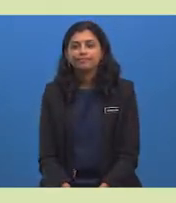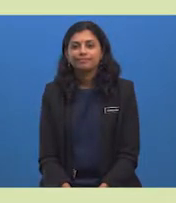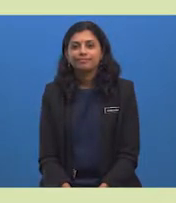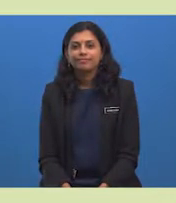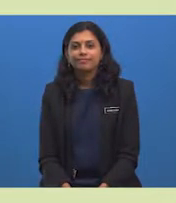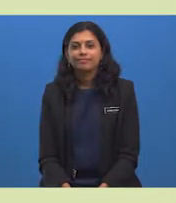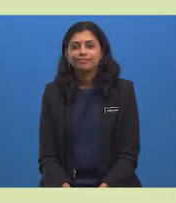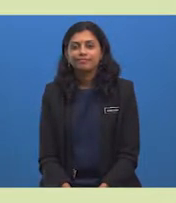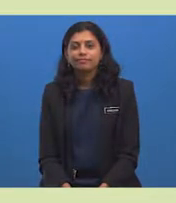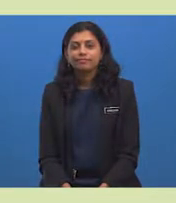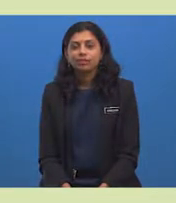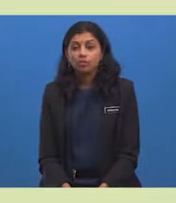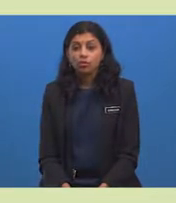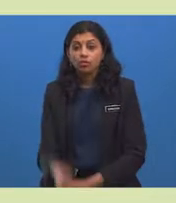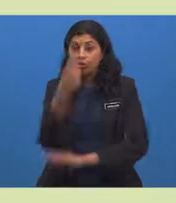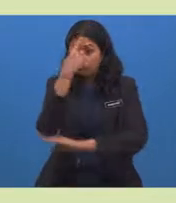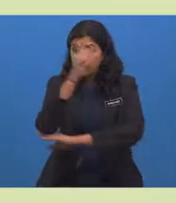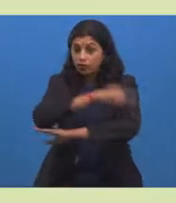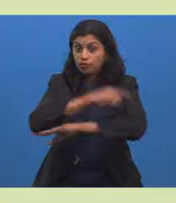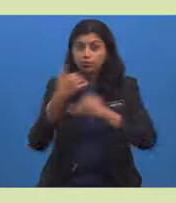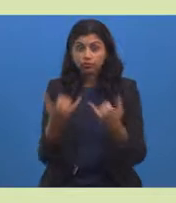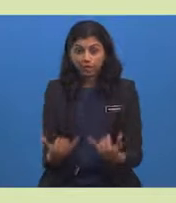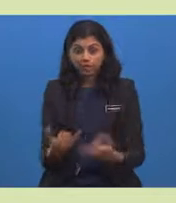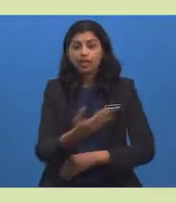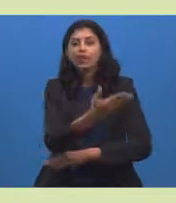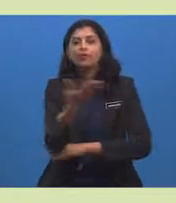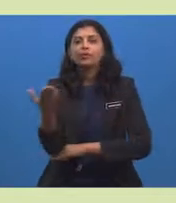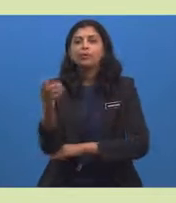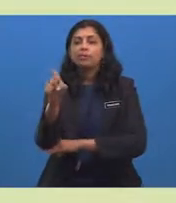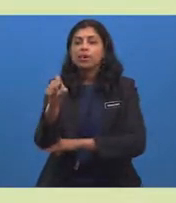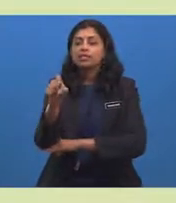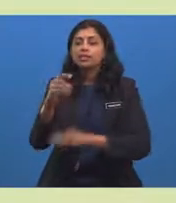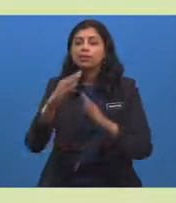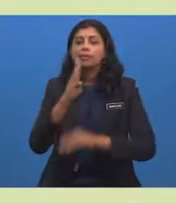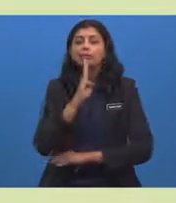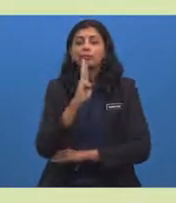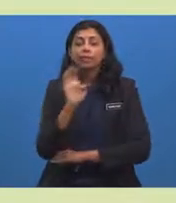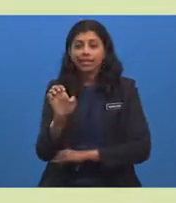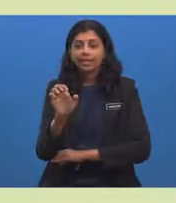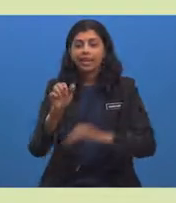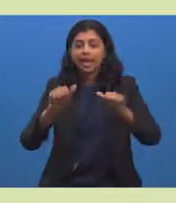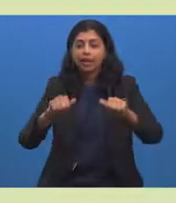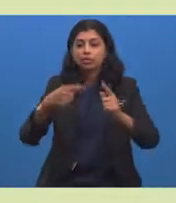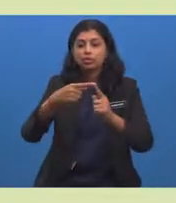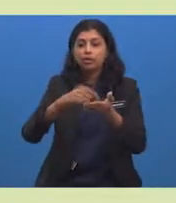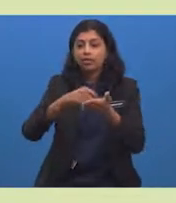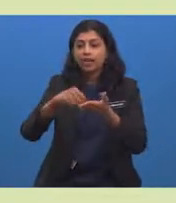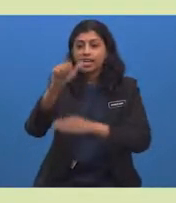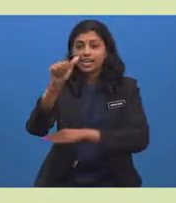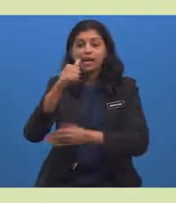By the end of this lesson, you will be able to write a postcard